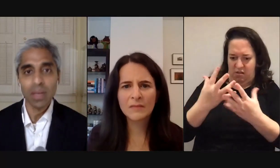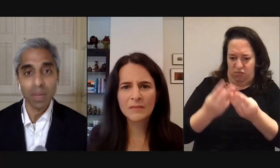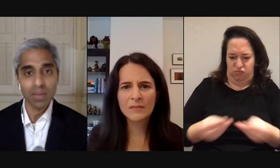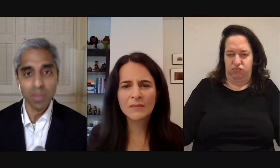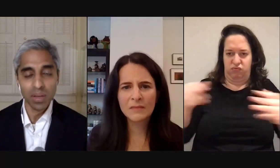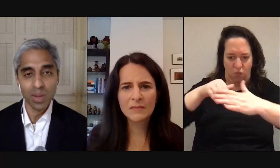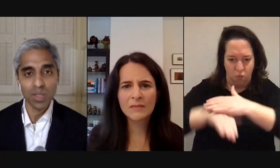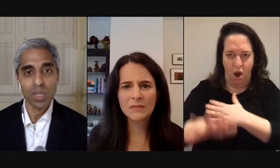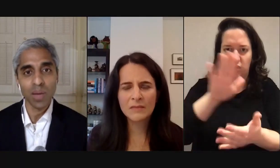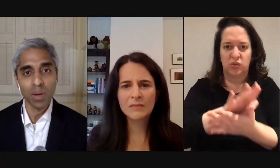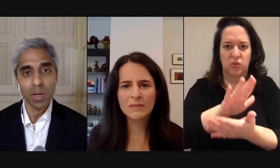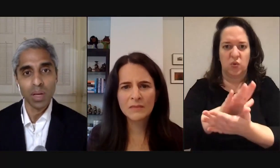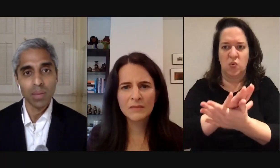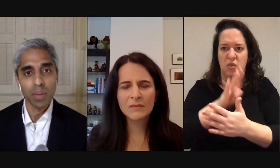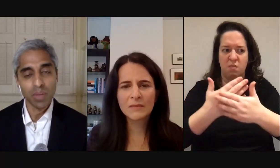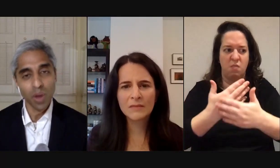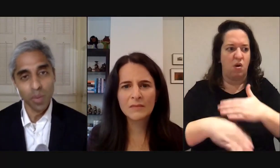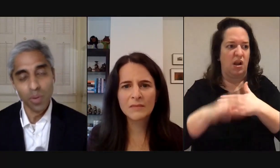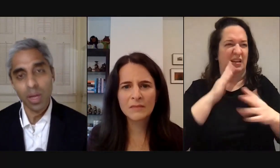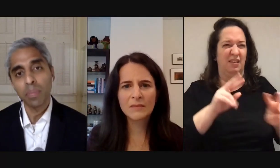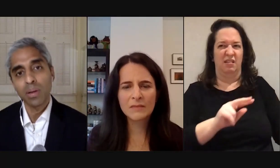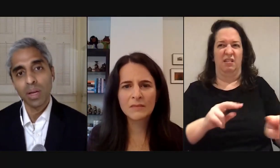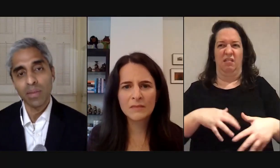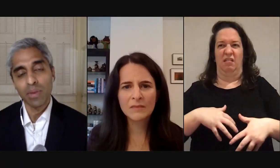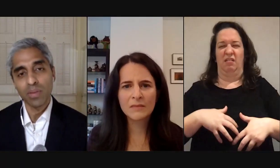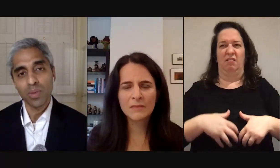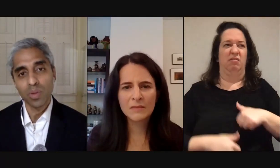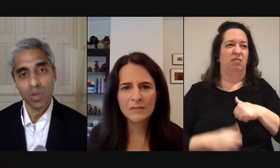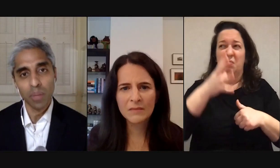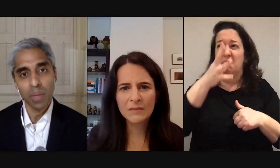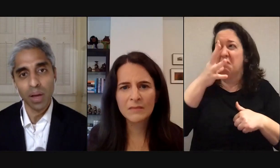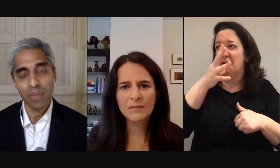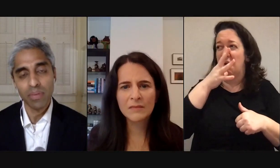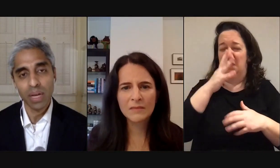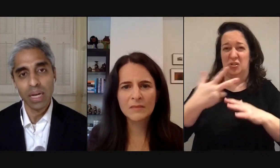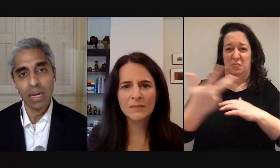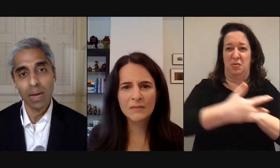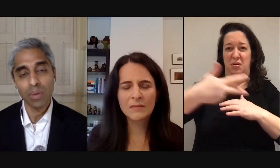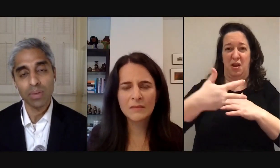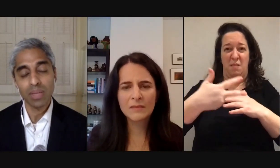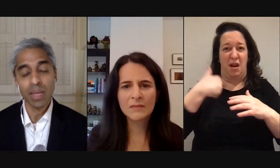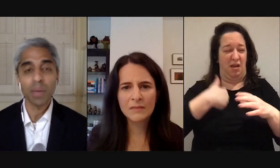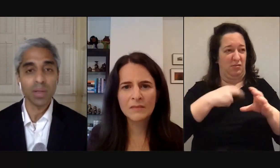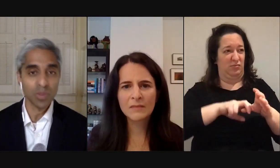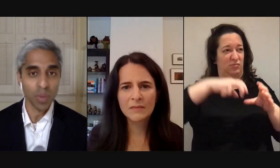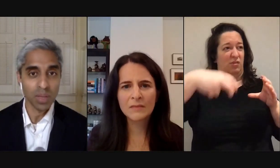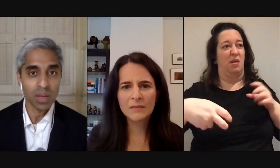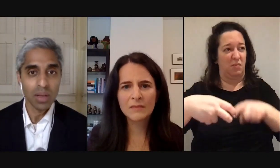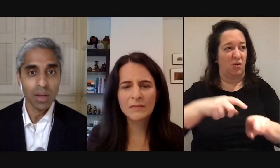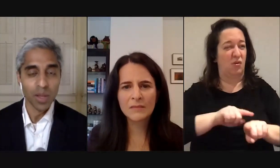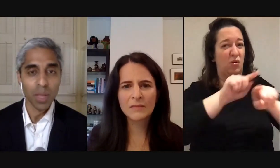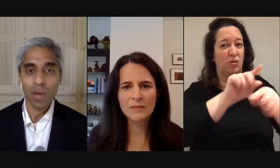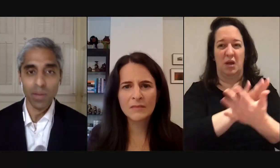sinking pit in my stomach you know each day when my mom's car pulled up in front of school to drop me off uh i was scared about those